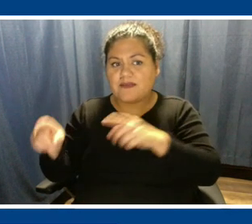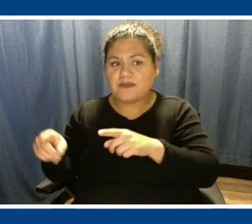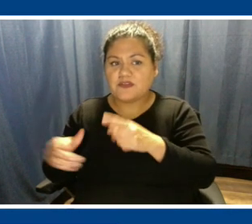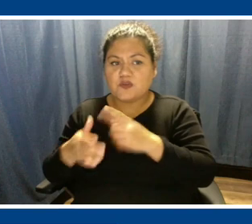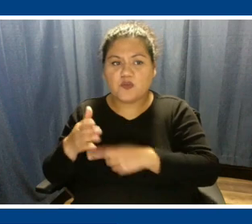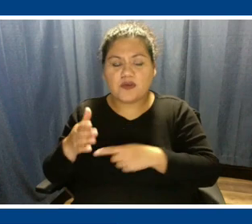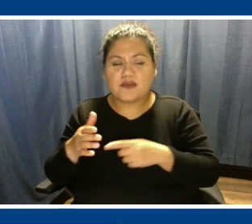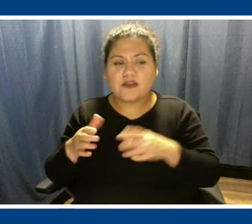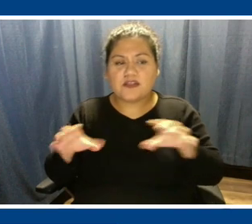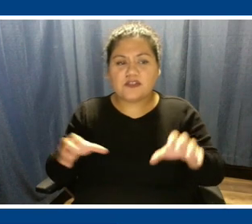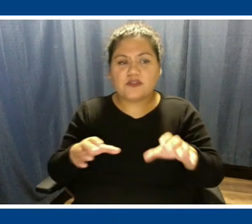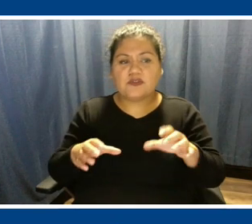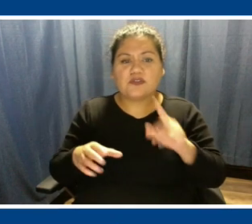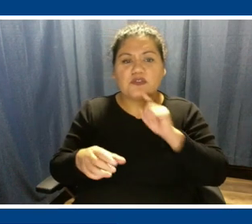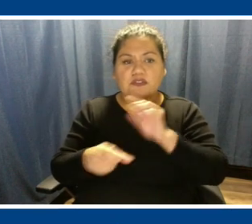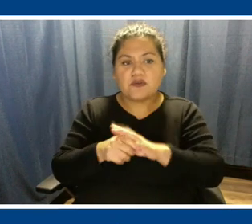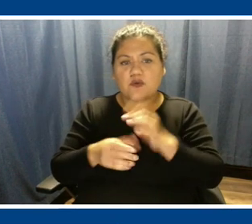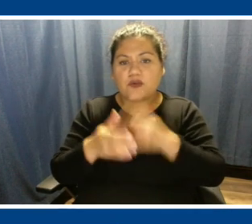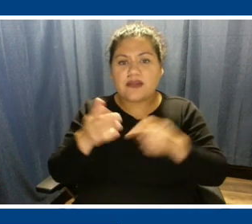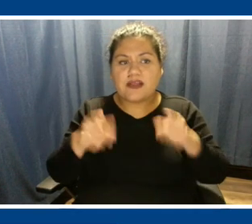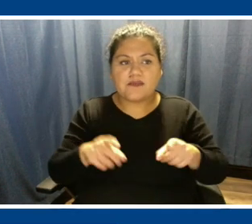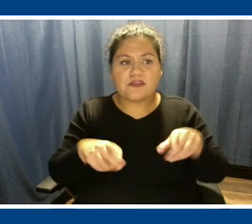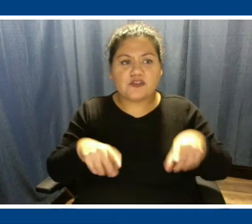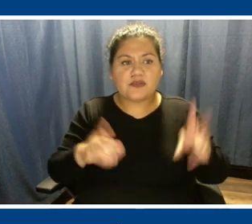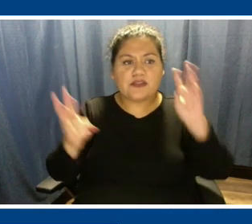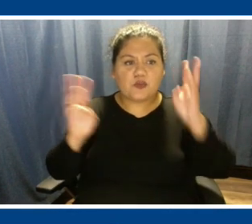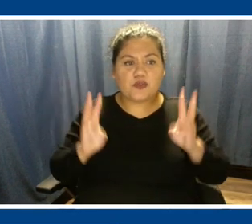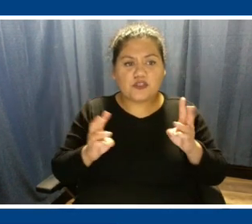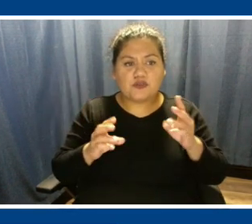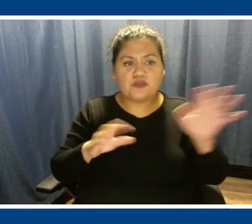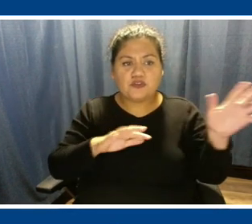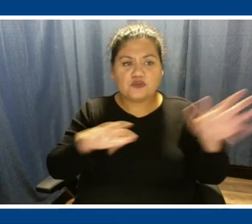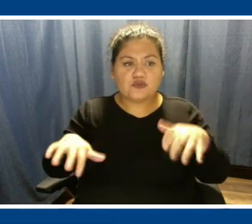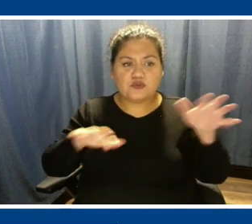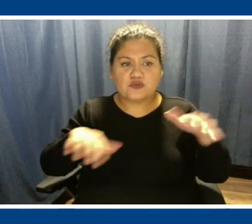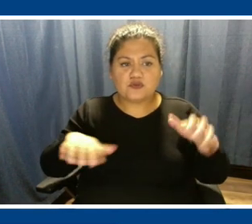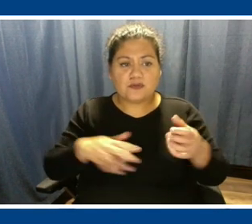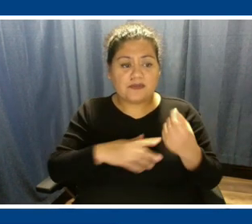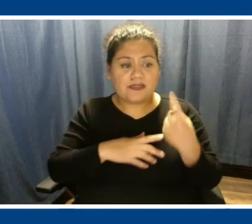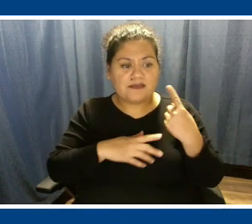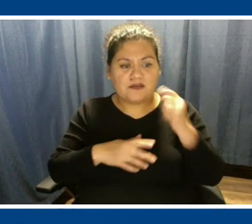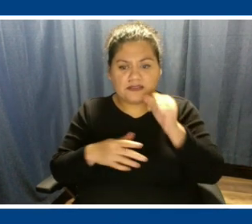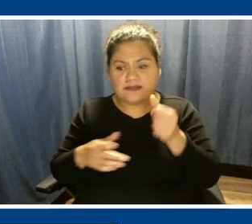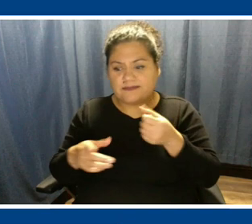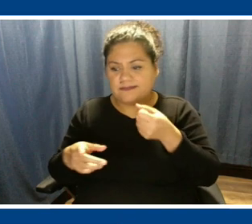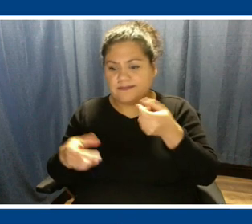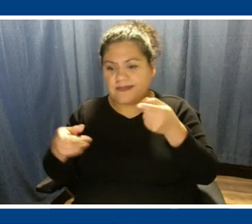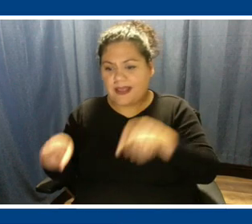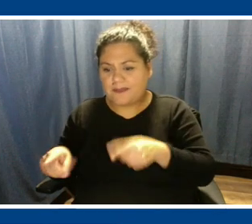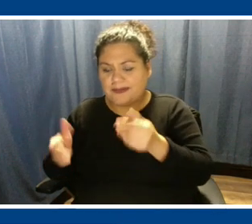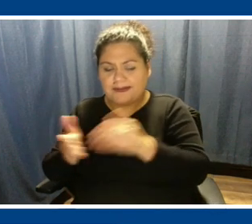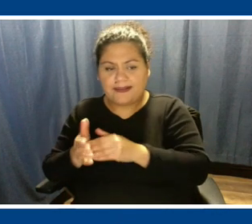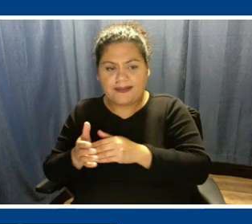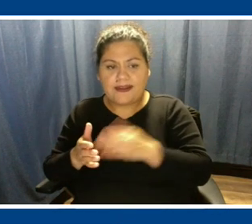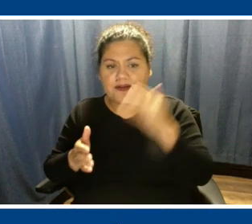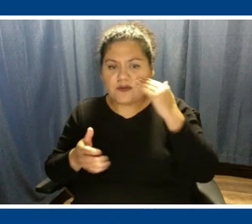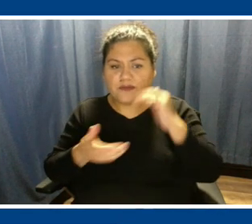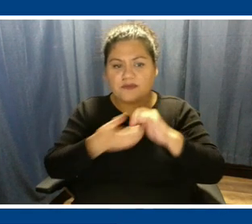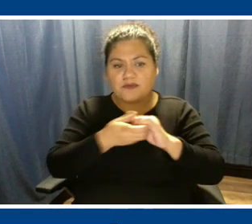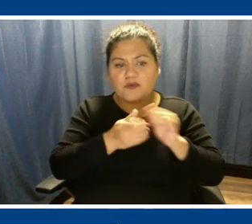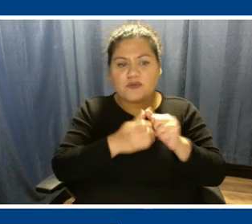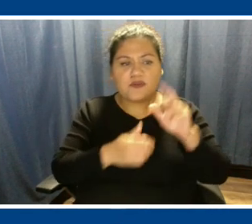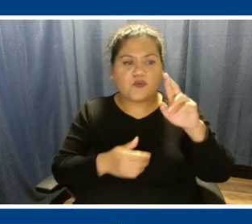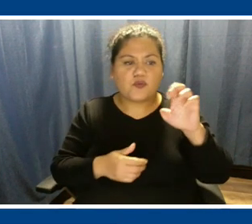what occurred during the winter storm doesn't happen again? And then I know you mentioned a partnership with Reliant on one of your